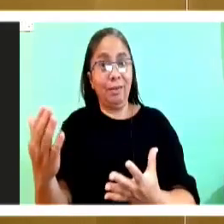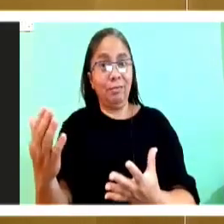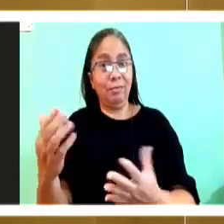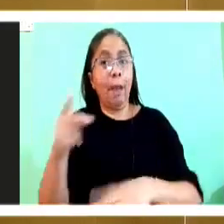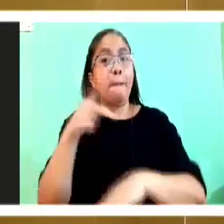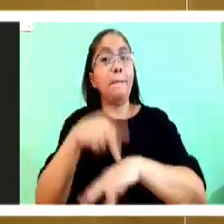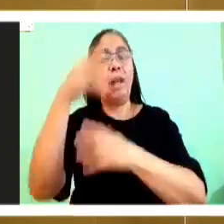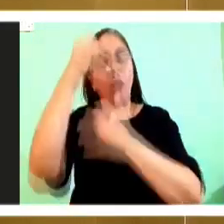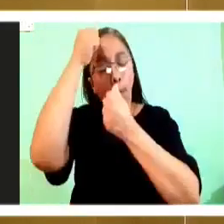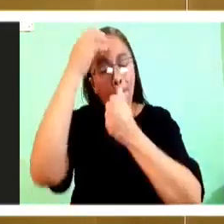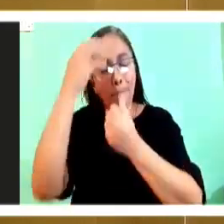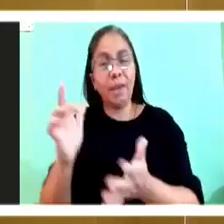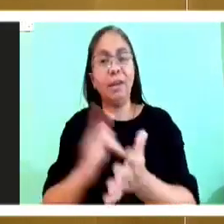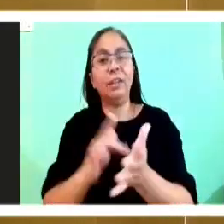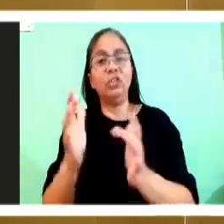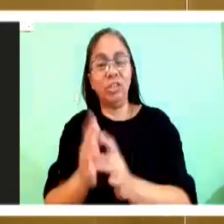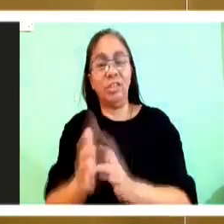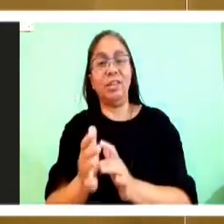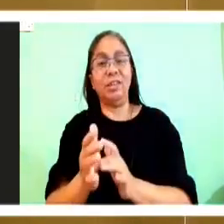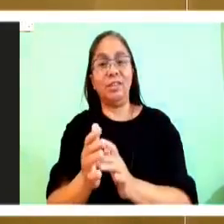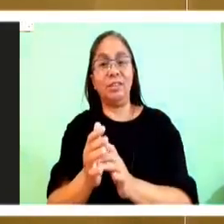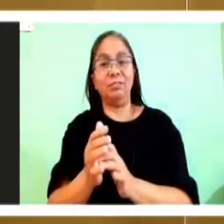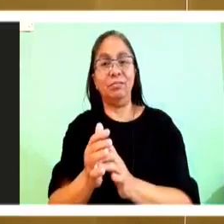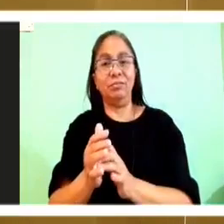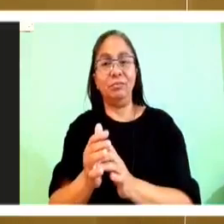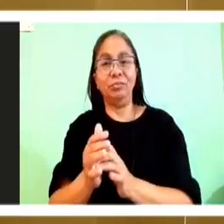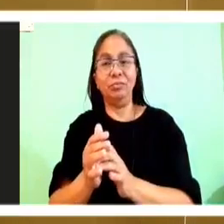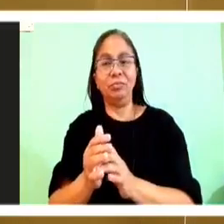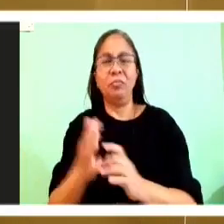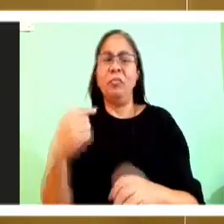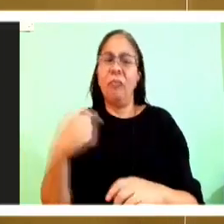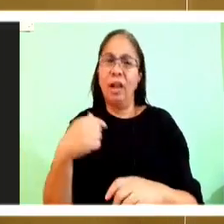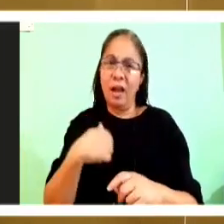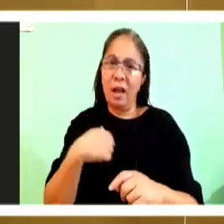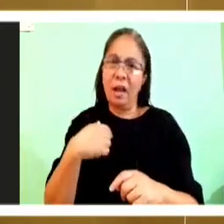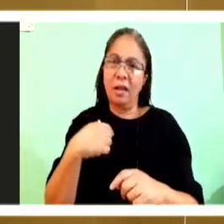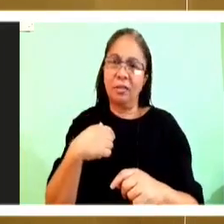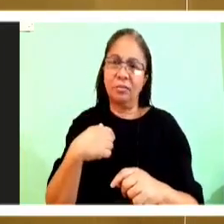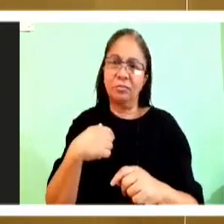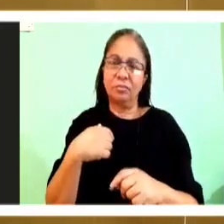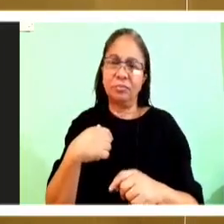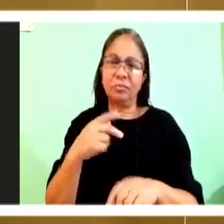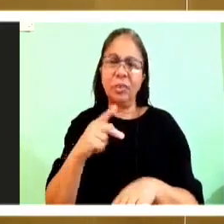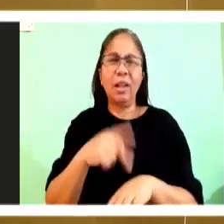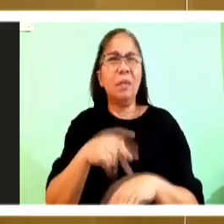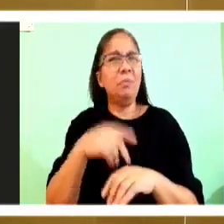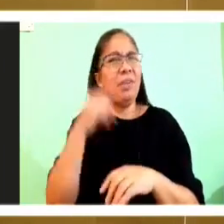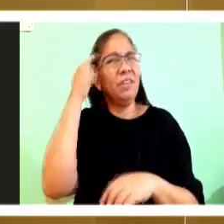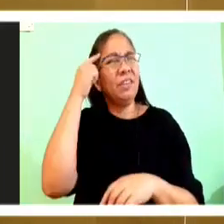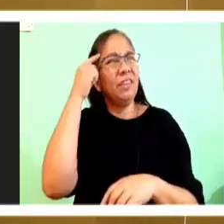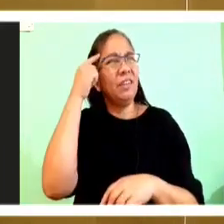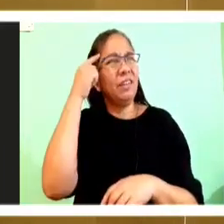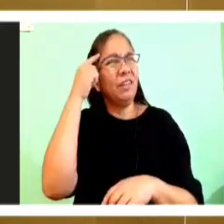My human intellect tells me you are asking me to do stupidness.